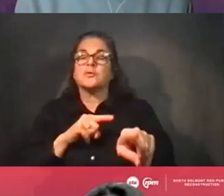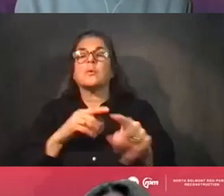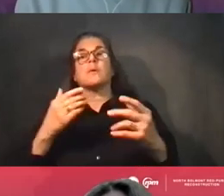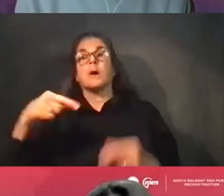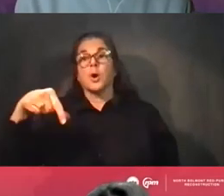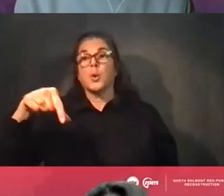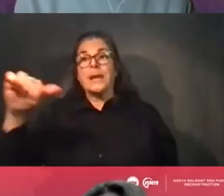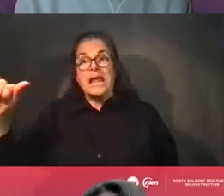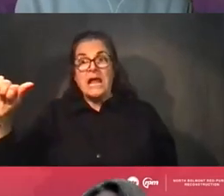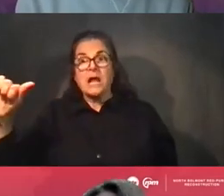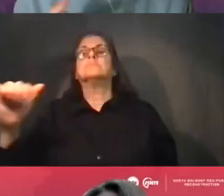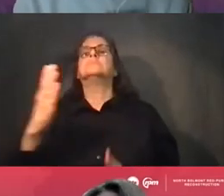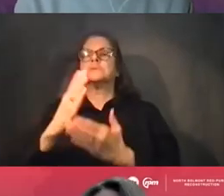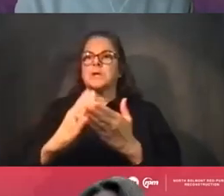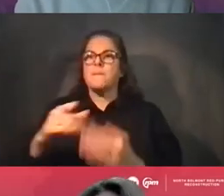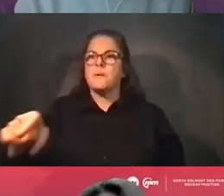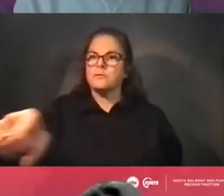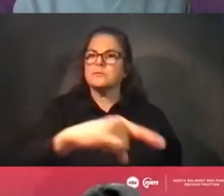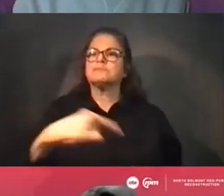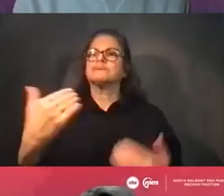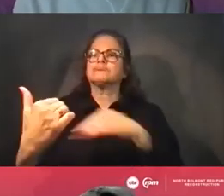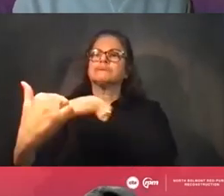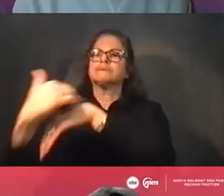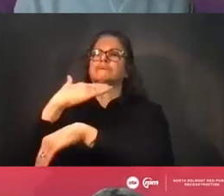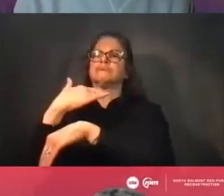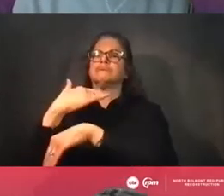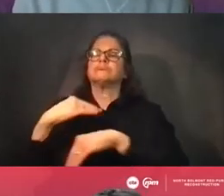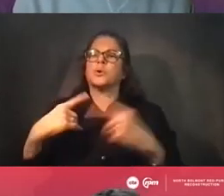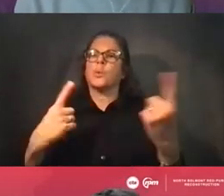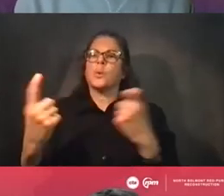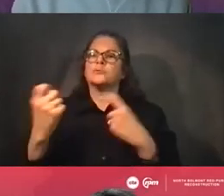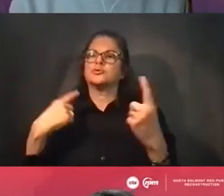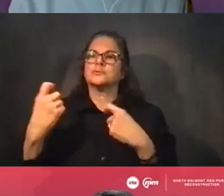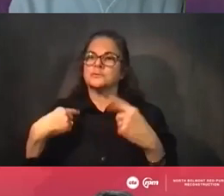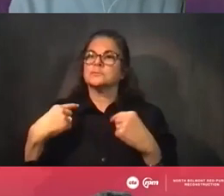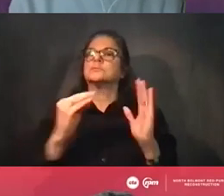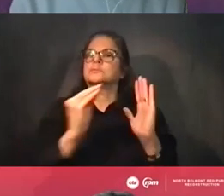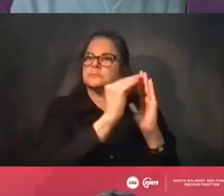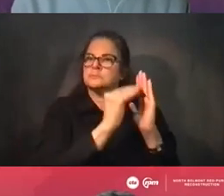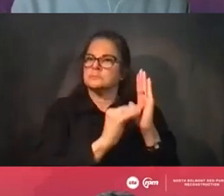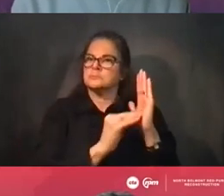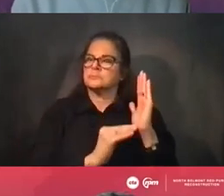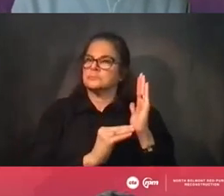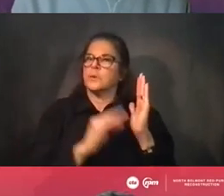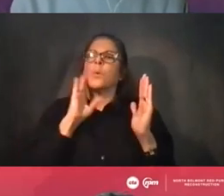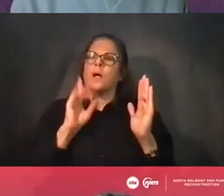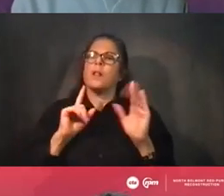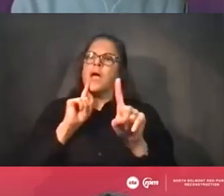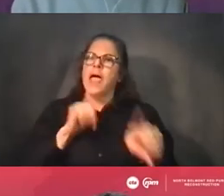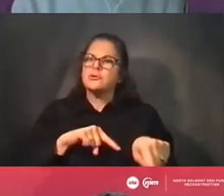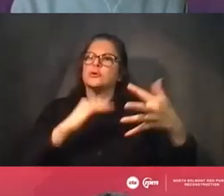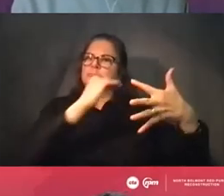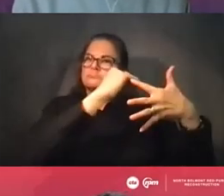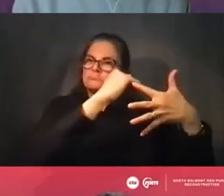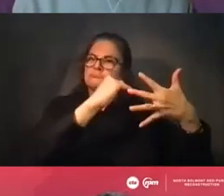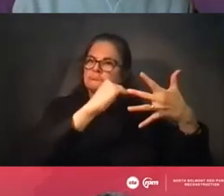questions from some of you that put in a question during registration. So we'll be answering some of those. And then during the